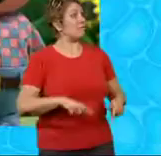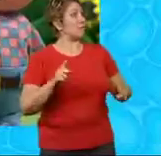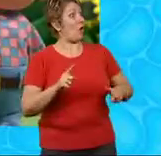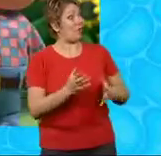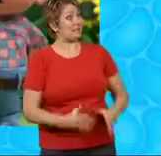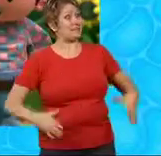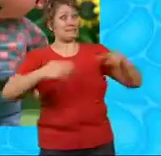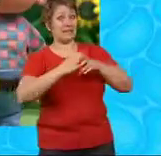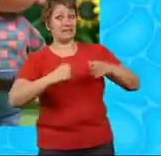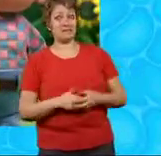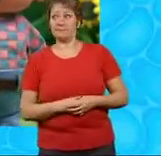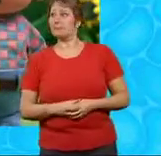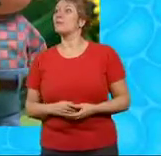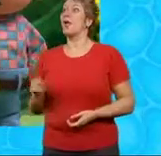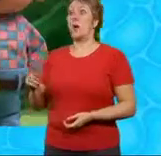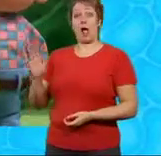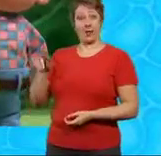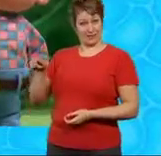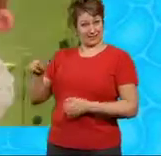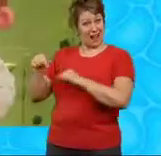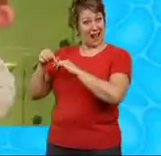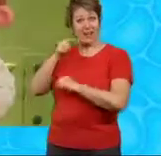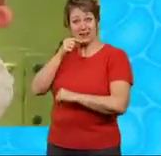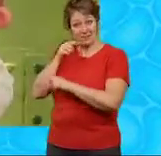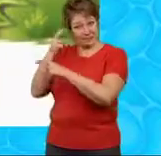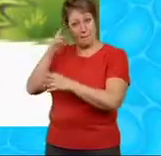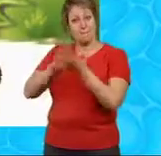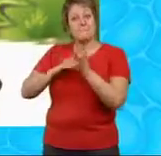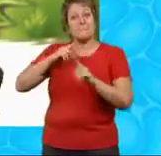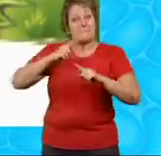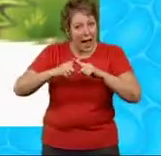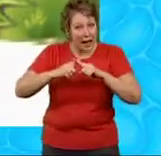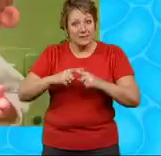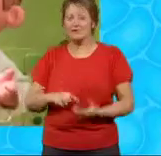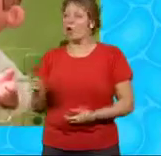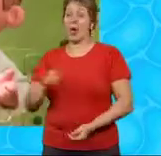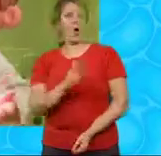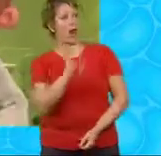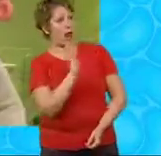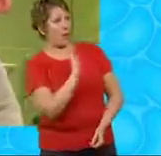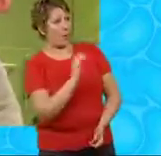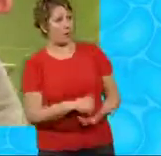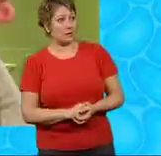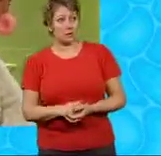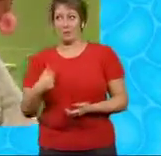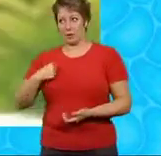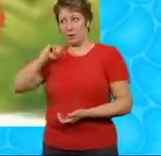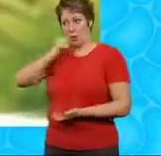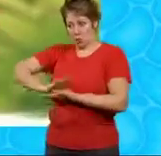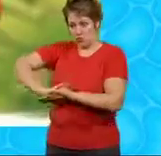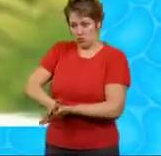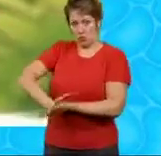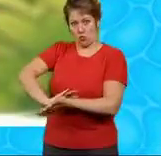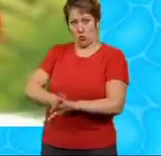Oh, Dizzy This is Marjorie's husband, Max Hello, Dizzy Oh, hi, Max I'm going to be doing the milling at the watermill